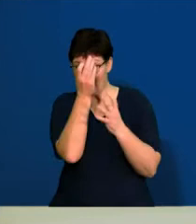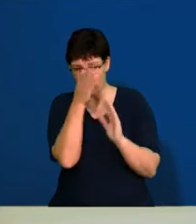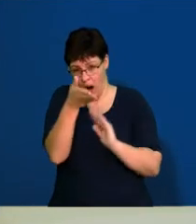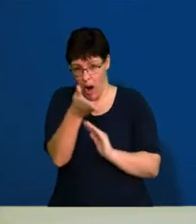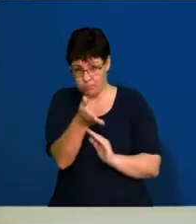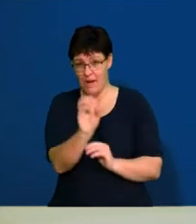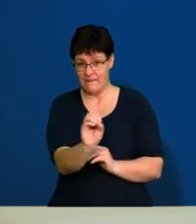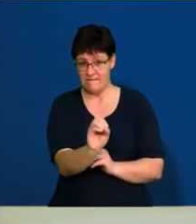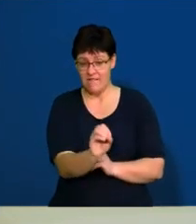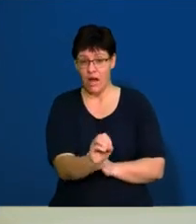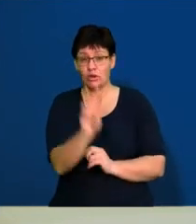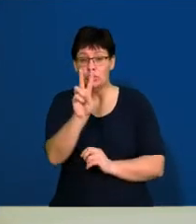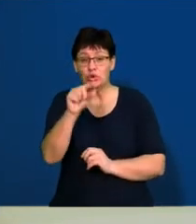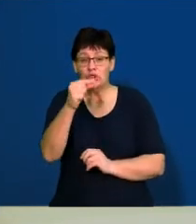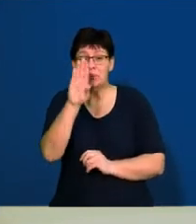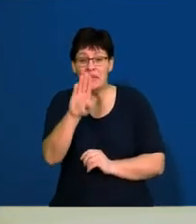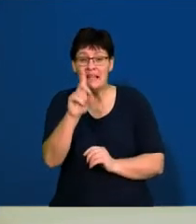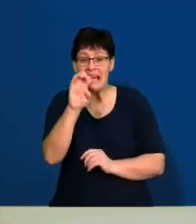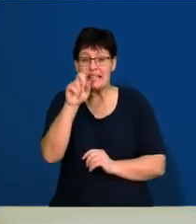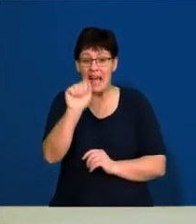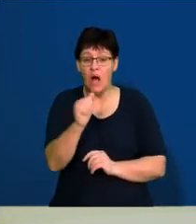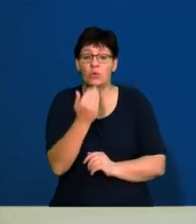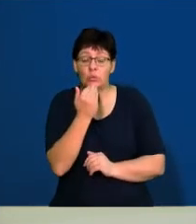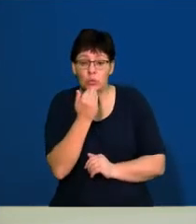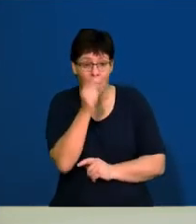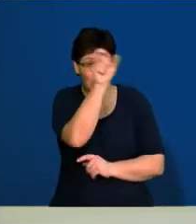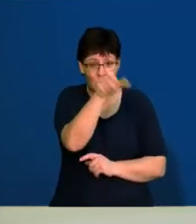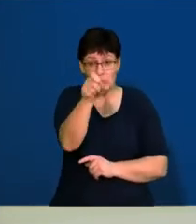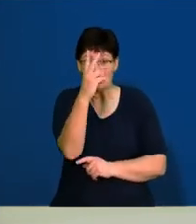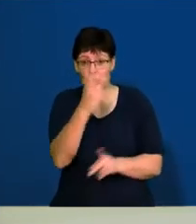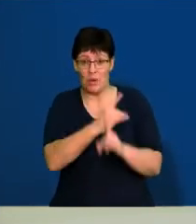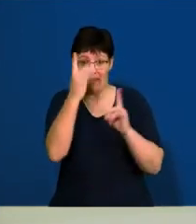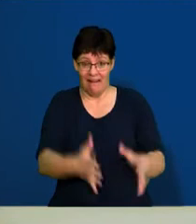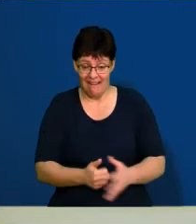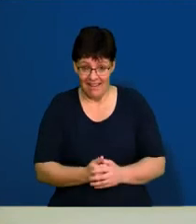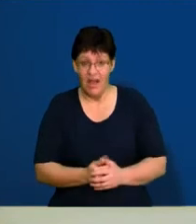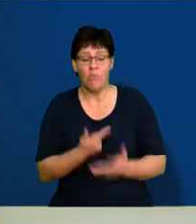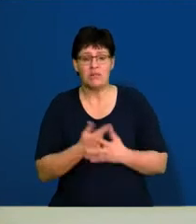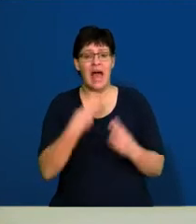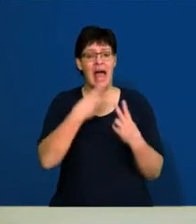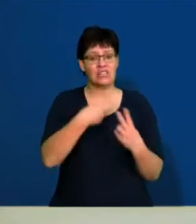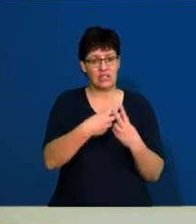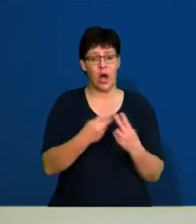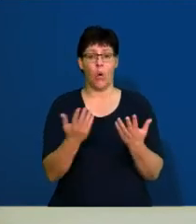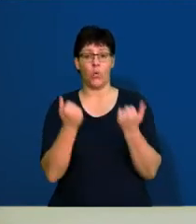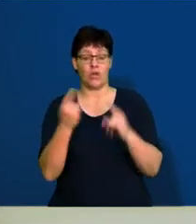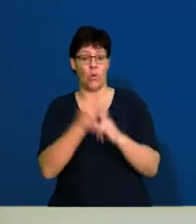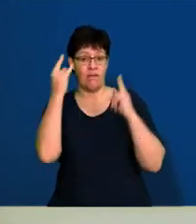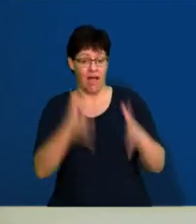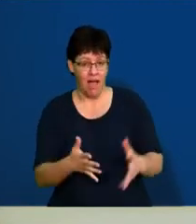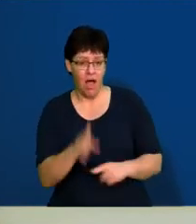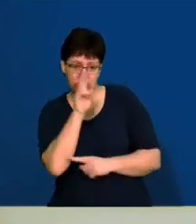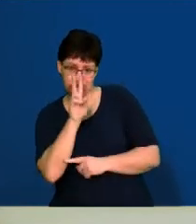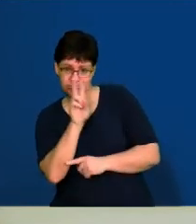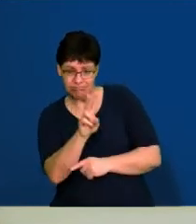We're giving away two gigs of data to two matriculants, and all you need to do is hashtag Wozowina and check out